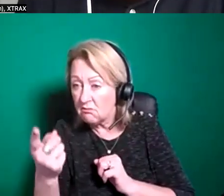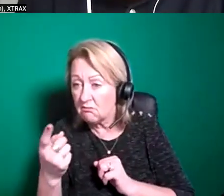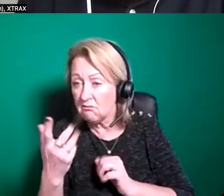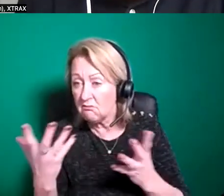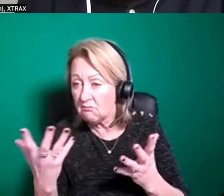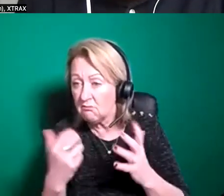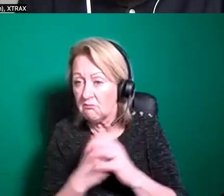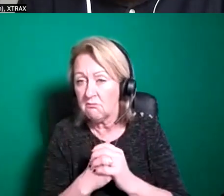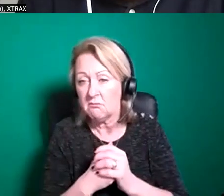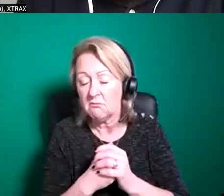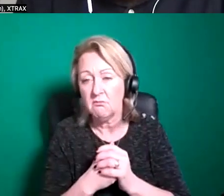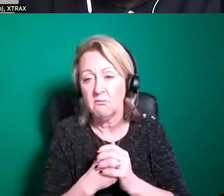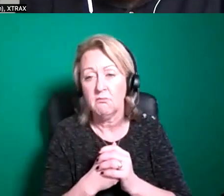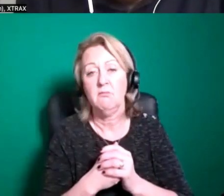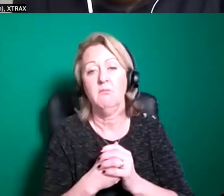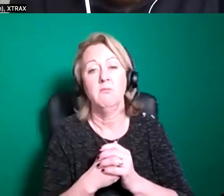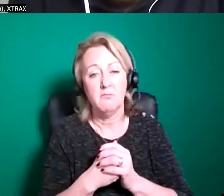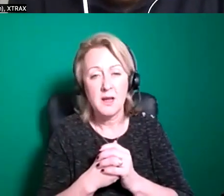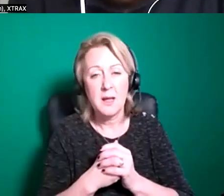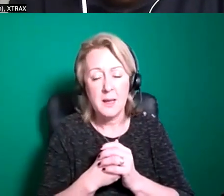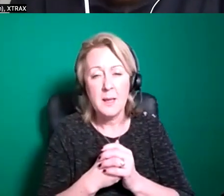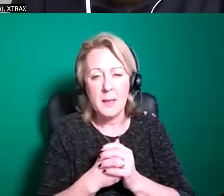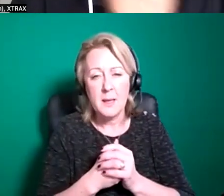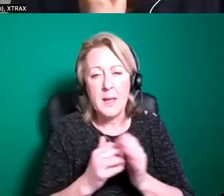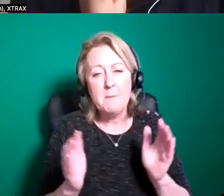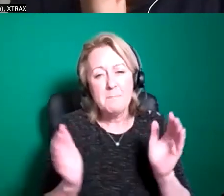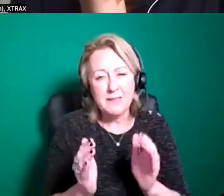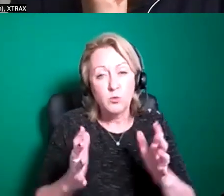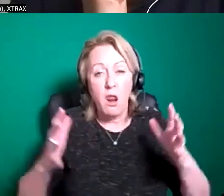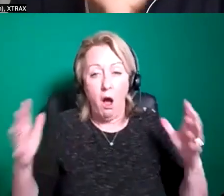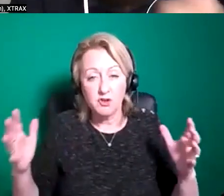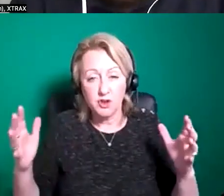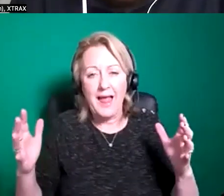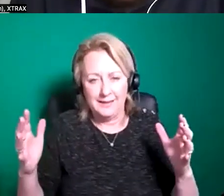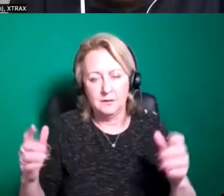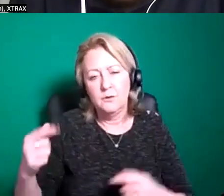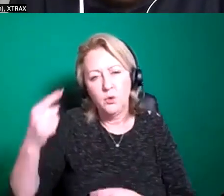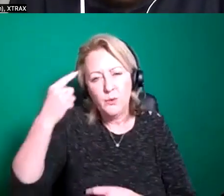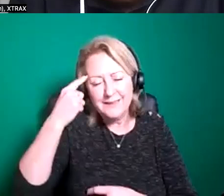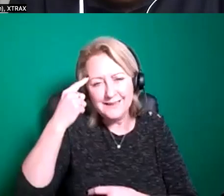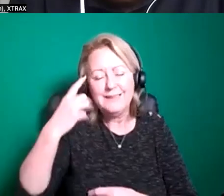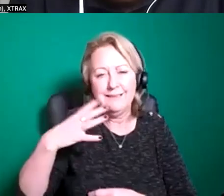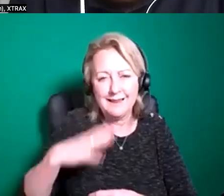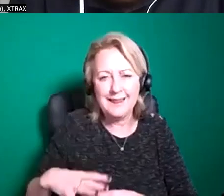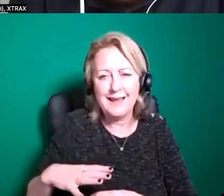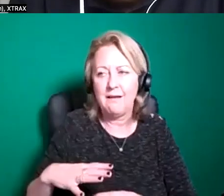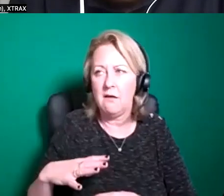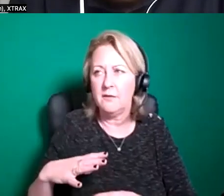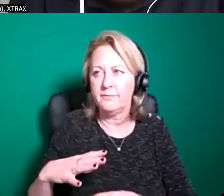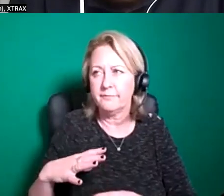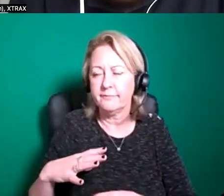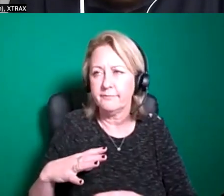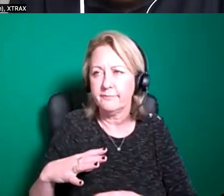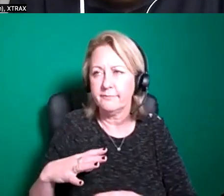for medium to large scale work and presenting it it really you really do need to to take into account um